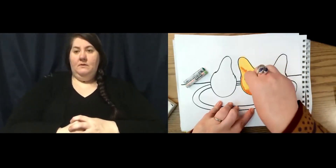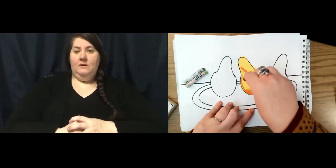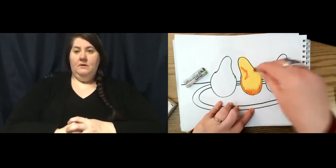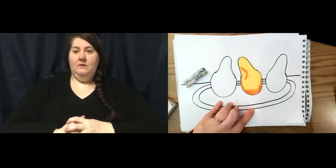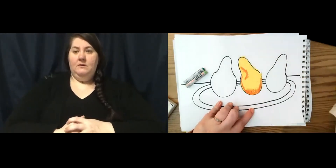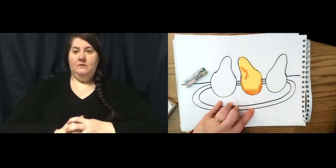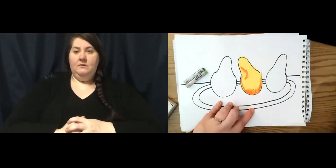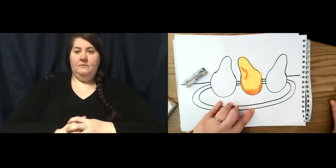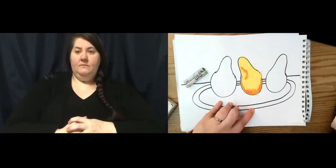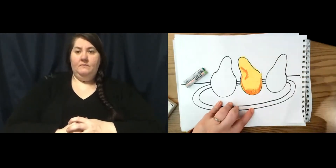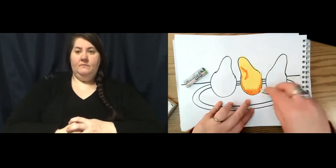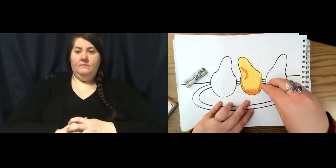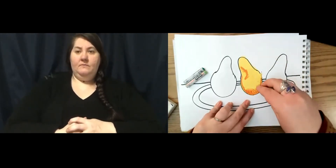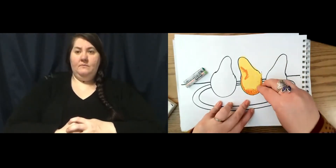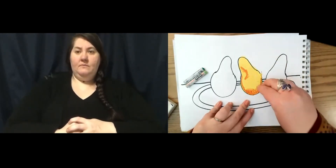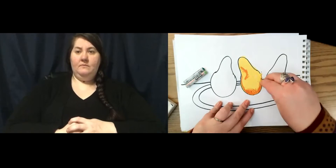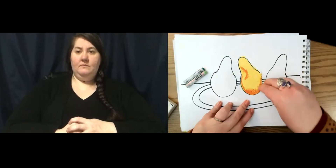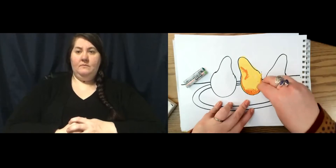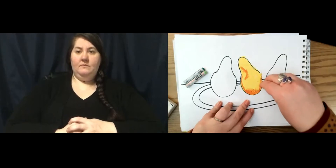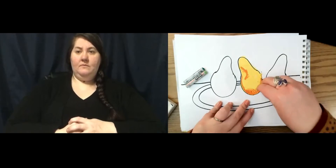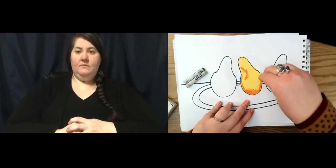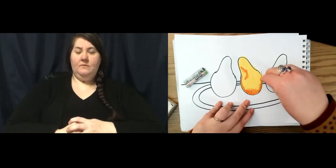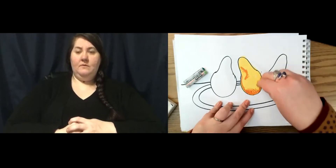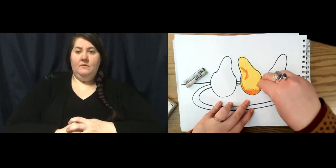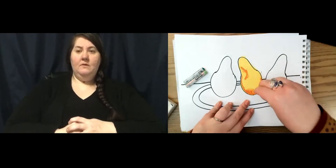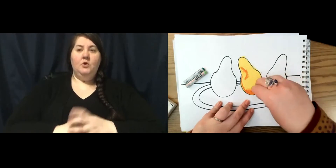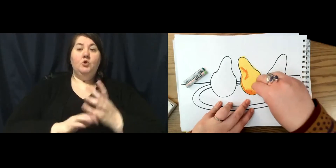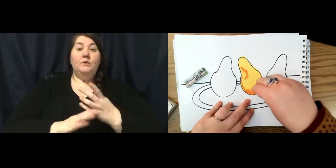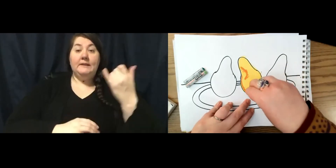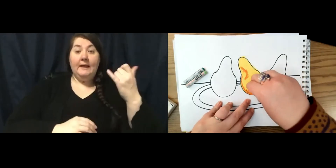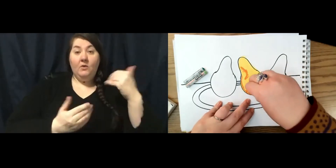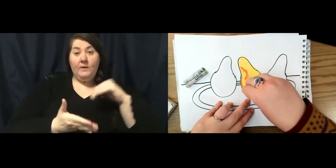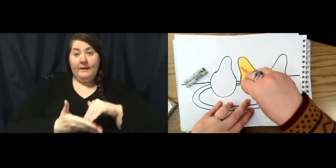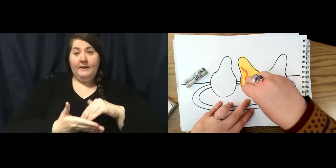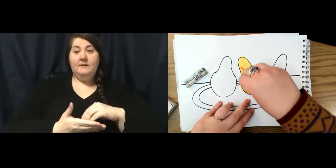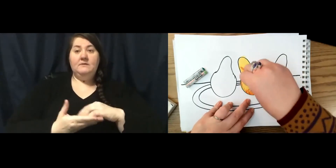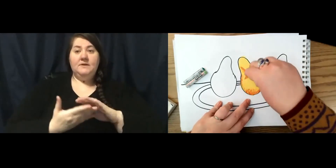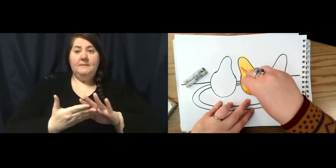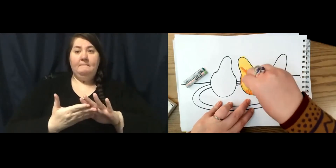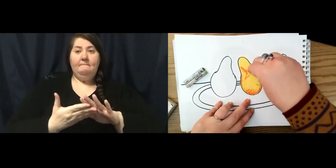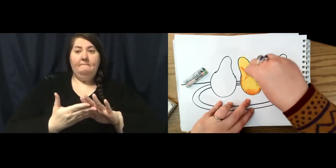side. And then I'm going to use the yellow again to sort of blend it together.